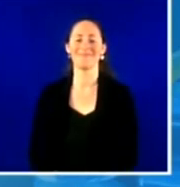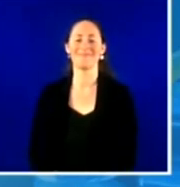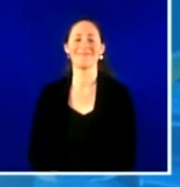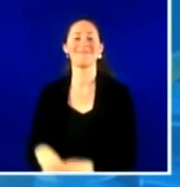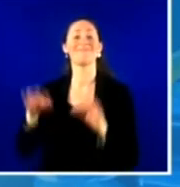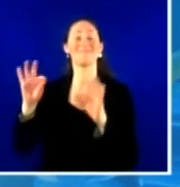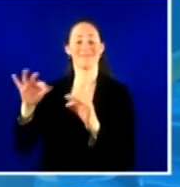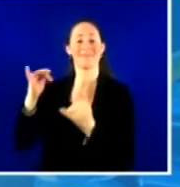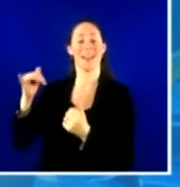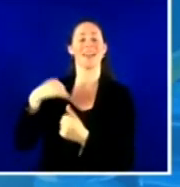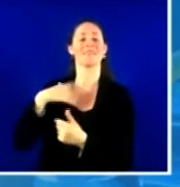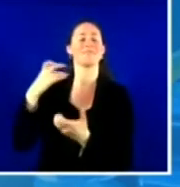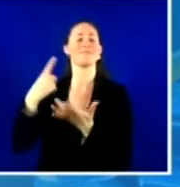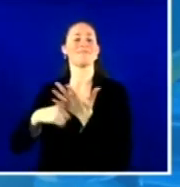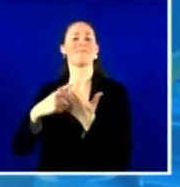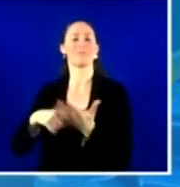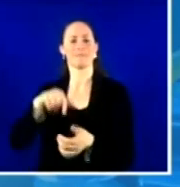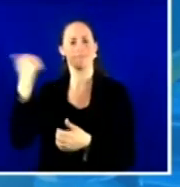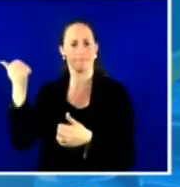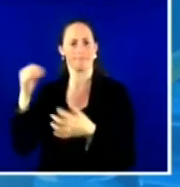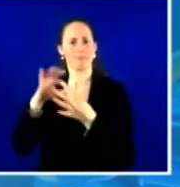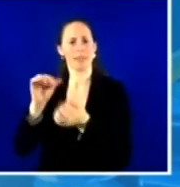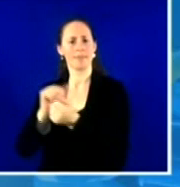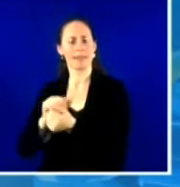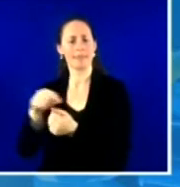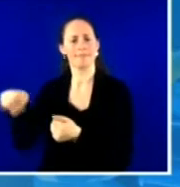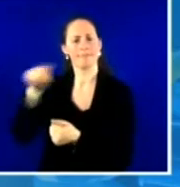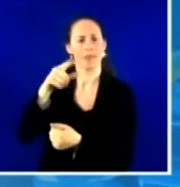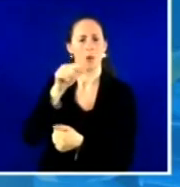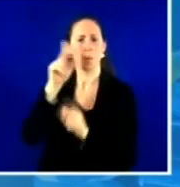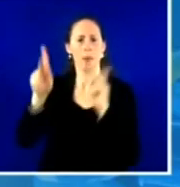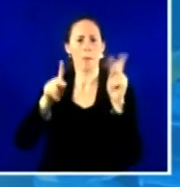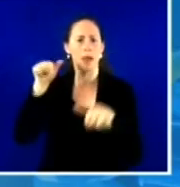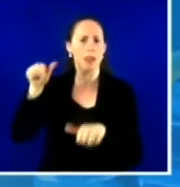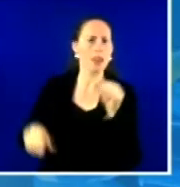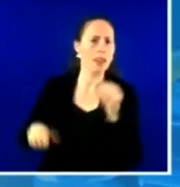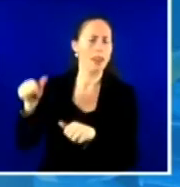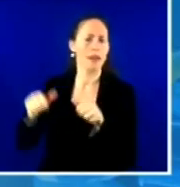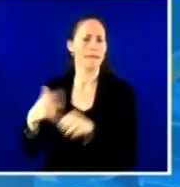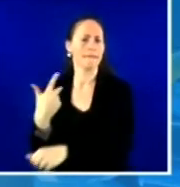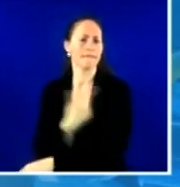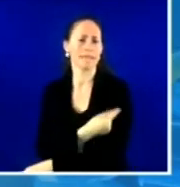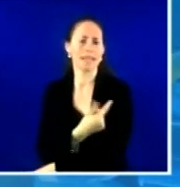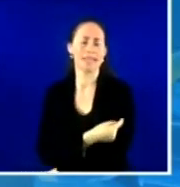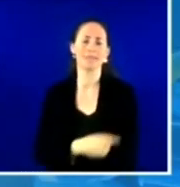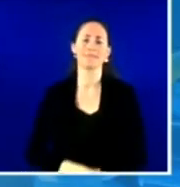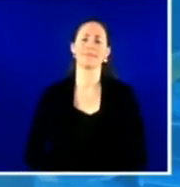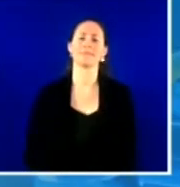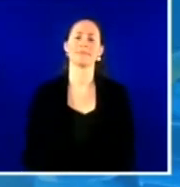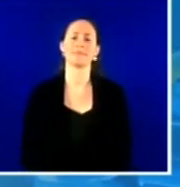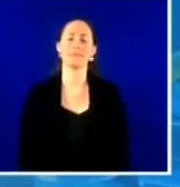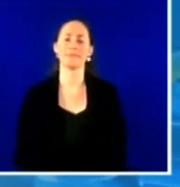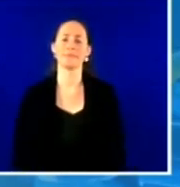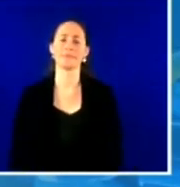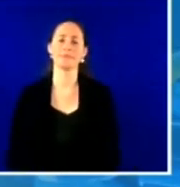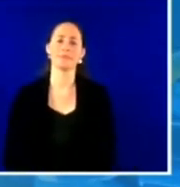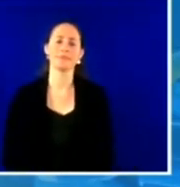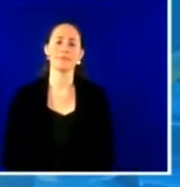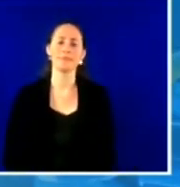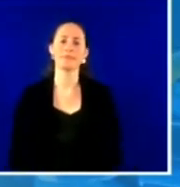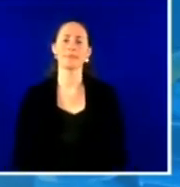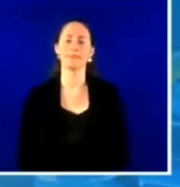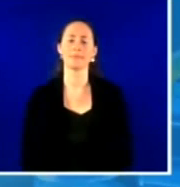hesitancy. One of the things that we are concerned about, obviously, is that there is a degree of vaccine